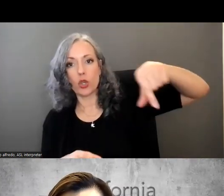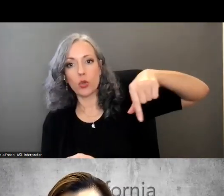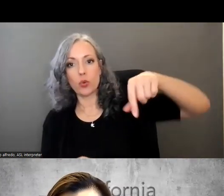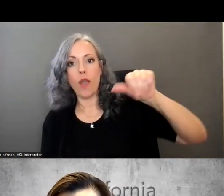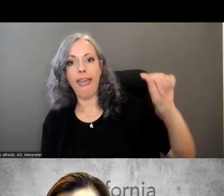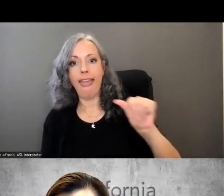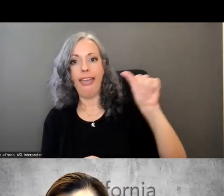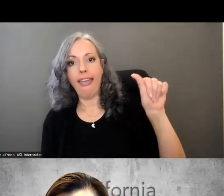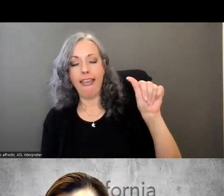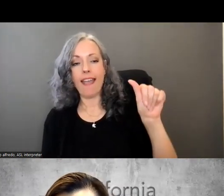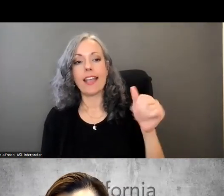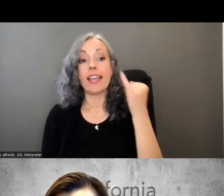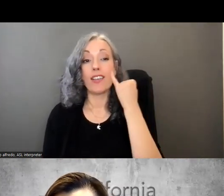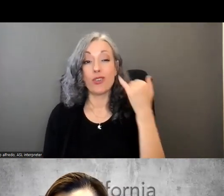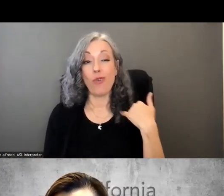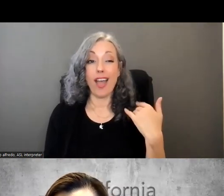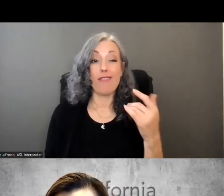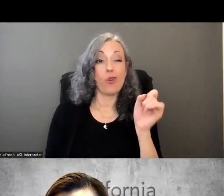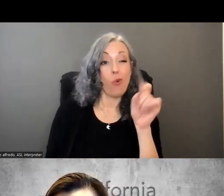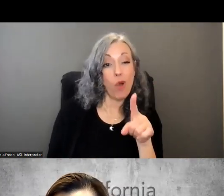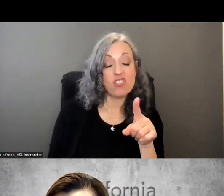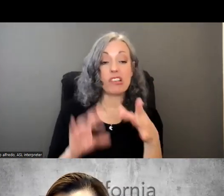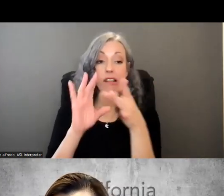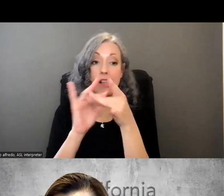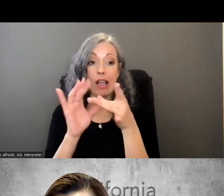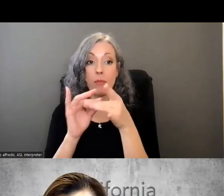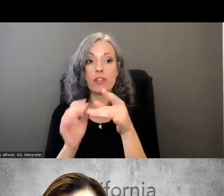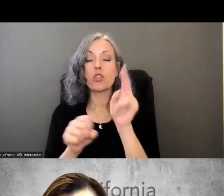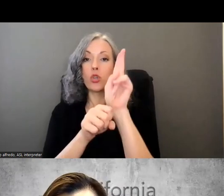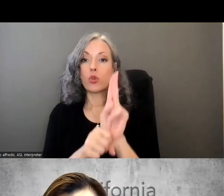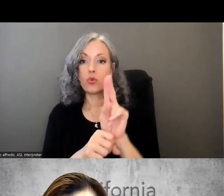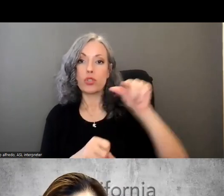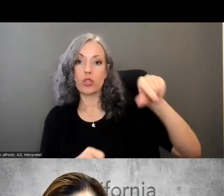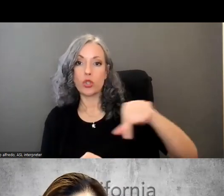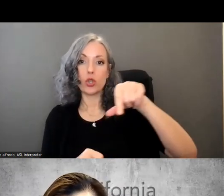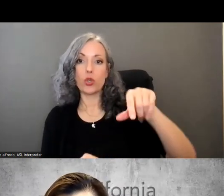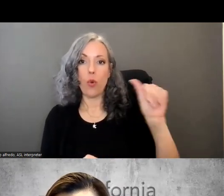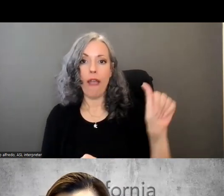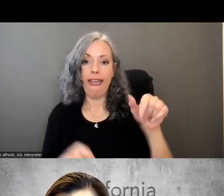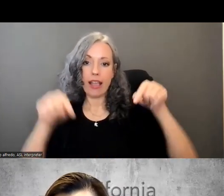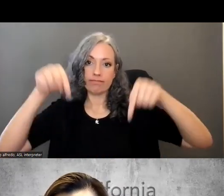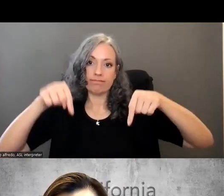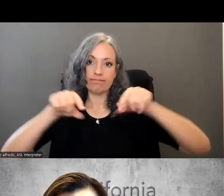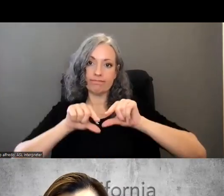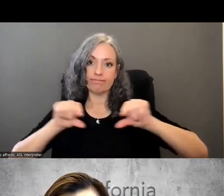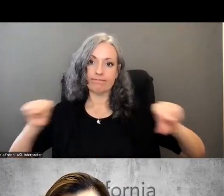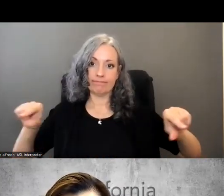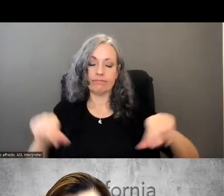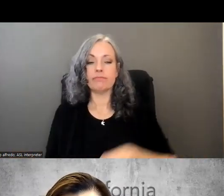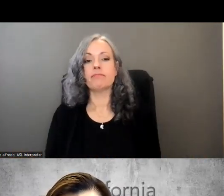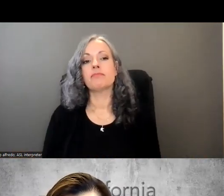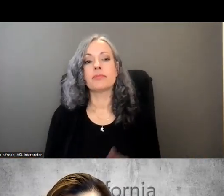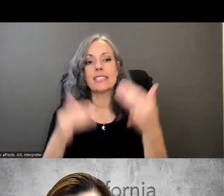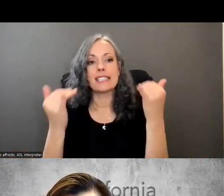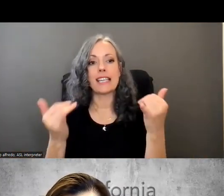can submit your questions and comments using the q a icon at the bottom of your zoom toolbar as well today's webinar is also